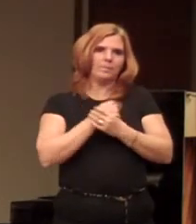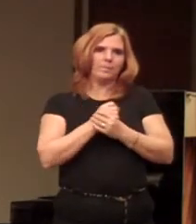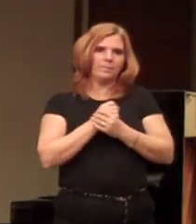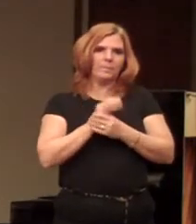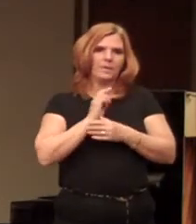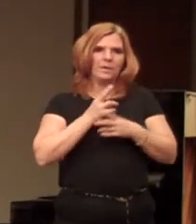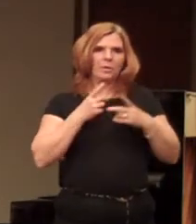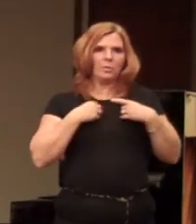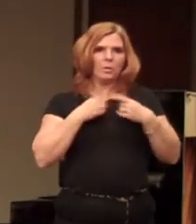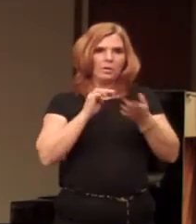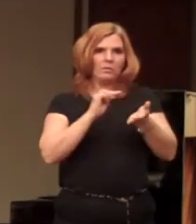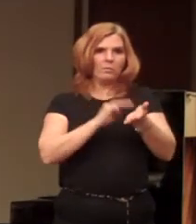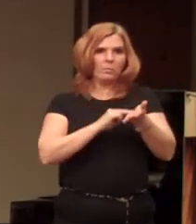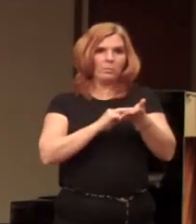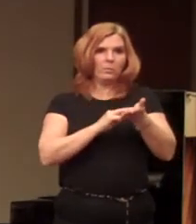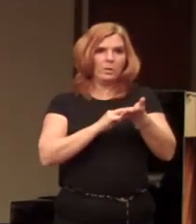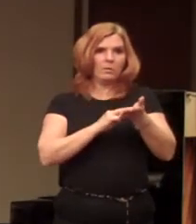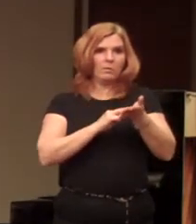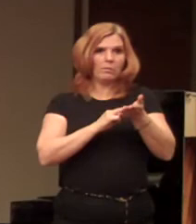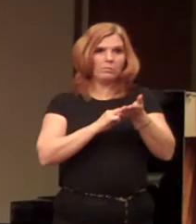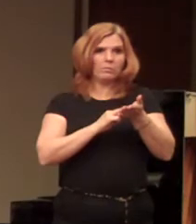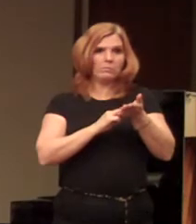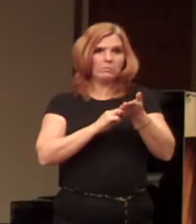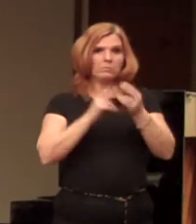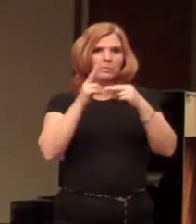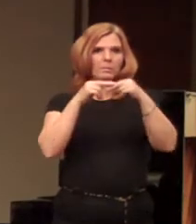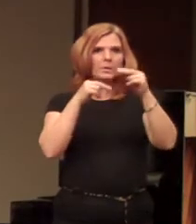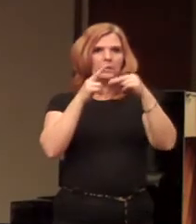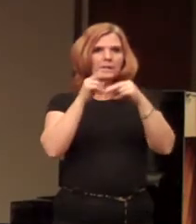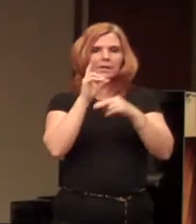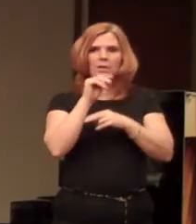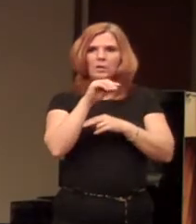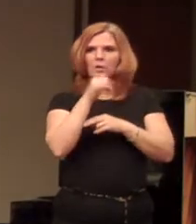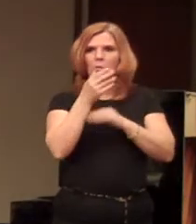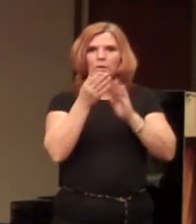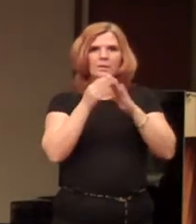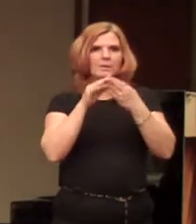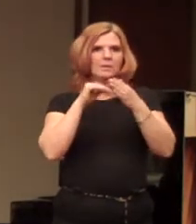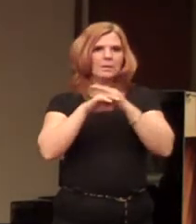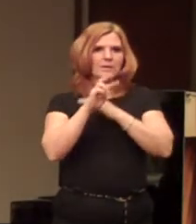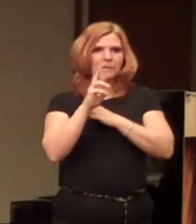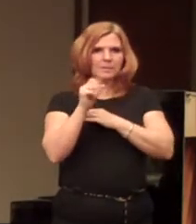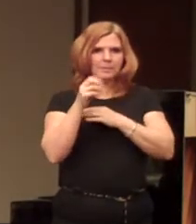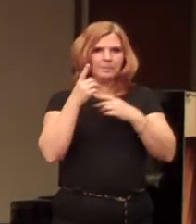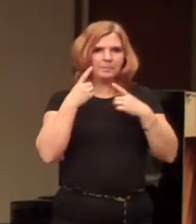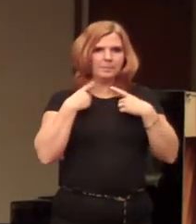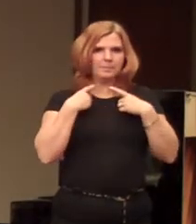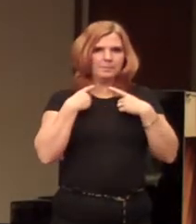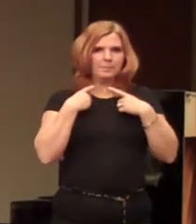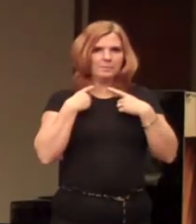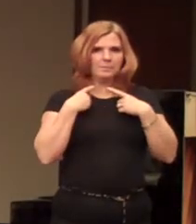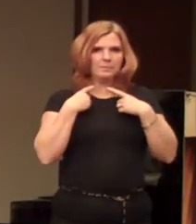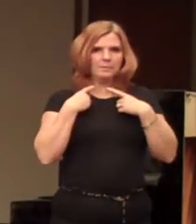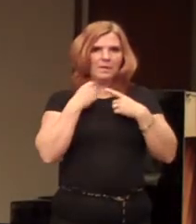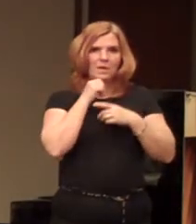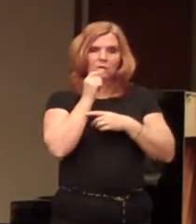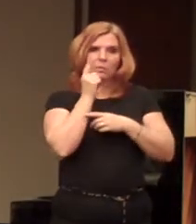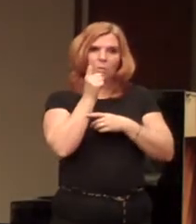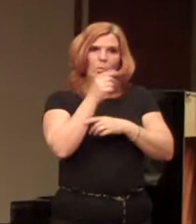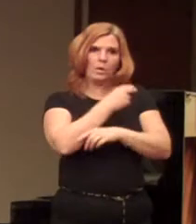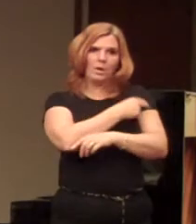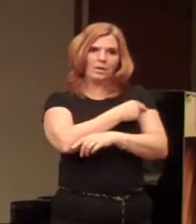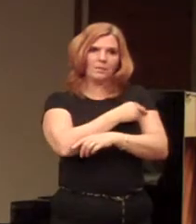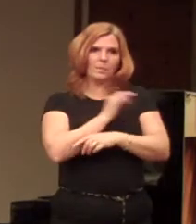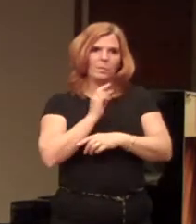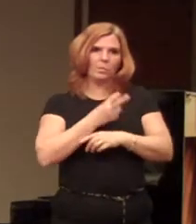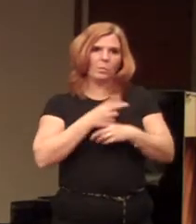We've got medical facilities. got no other city in West Virginia had not only one hospital, but we